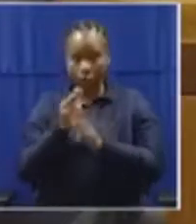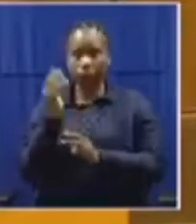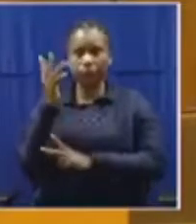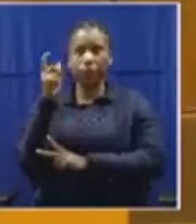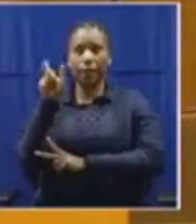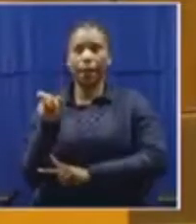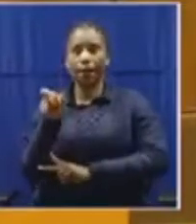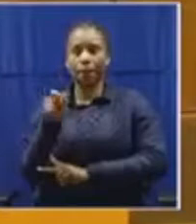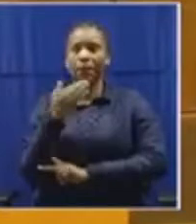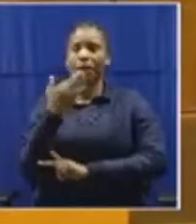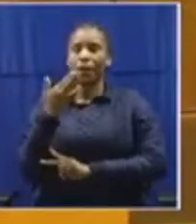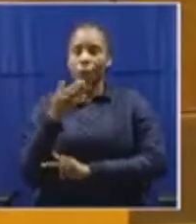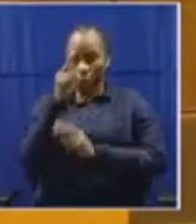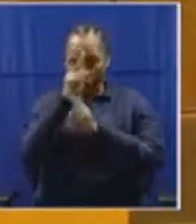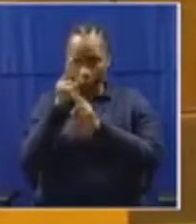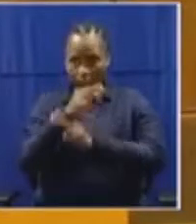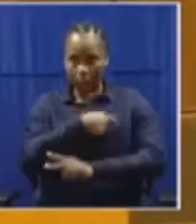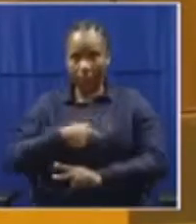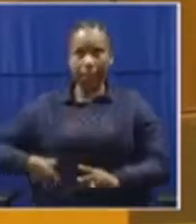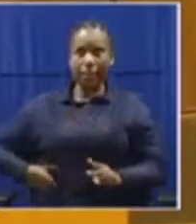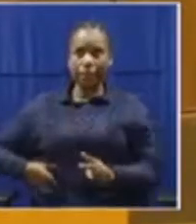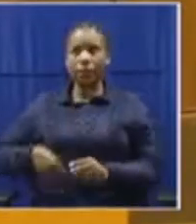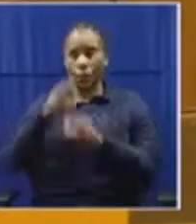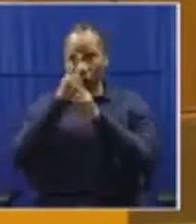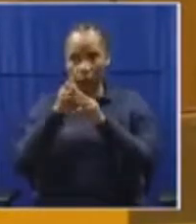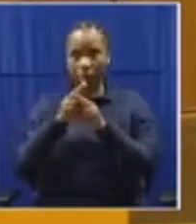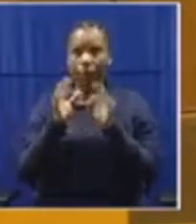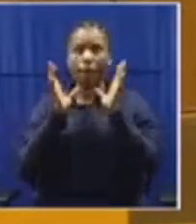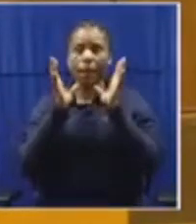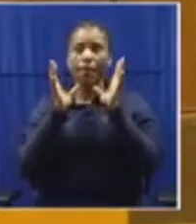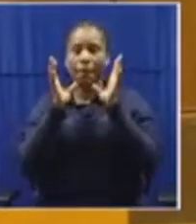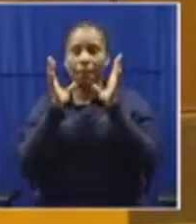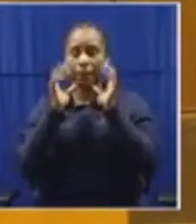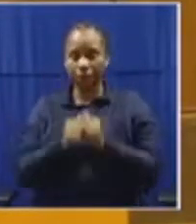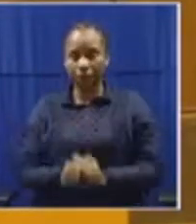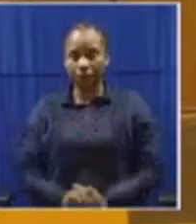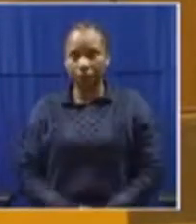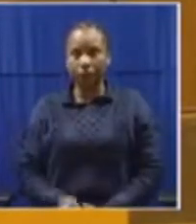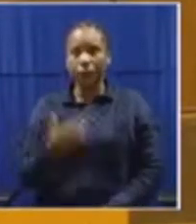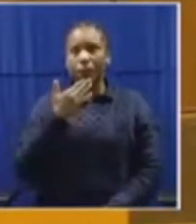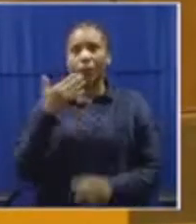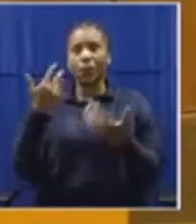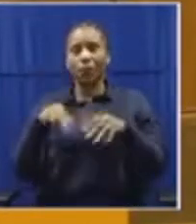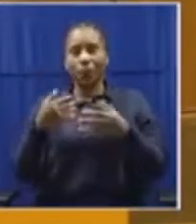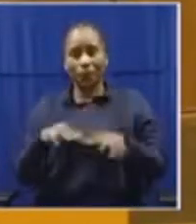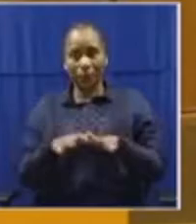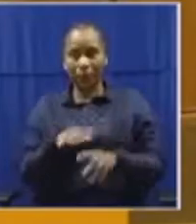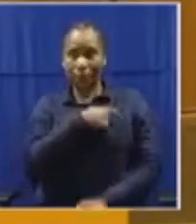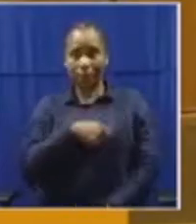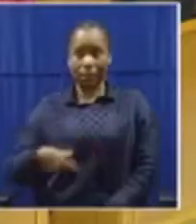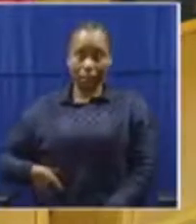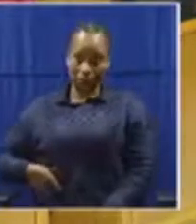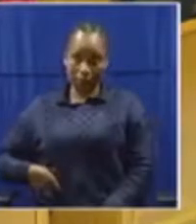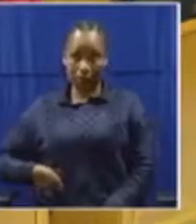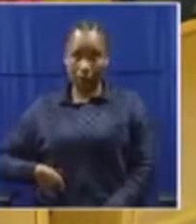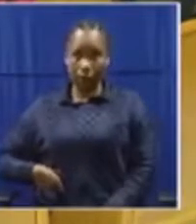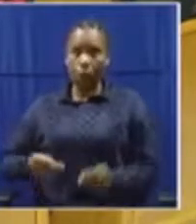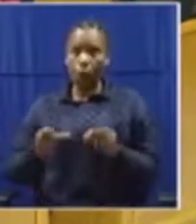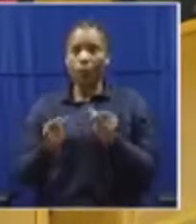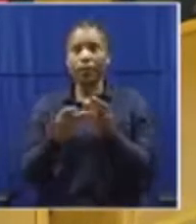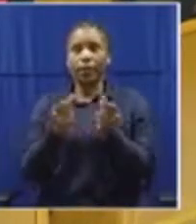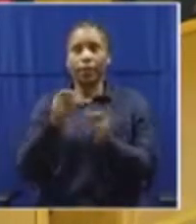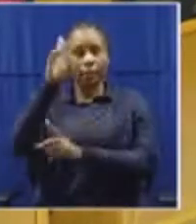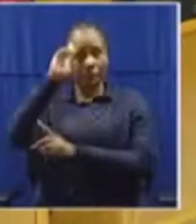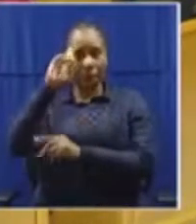Thank you, Mr. President. The Honorable Malema. Thank you very much, President. Just quickly to remind your